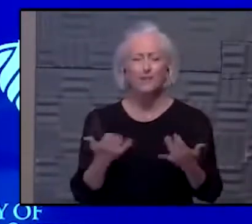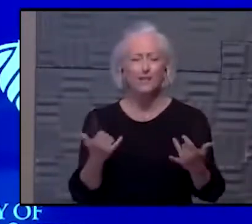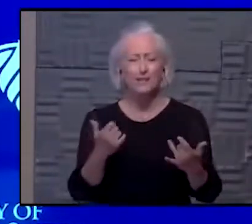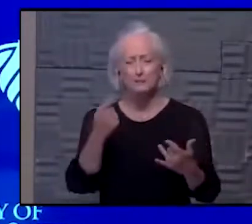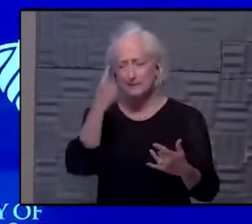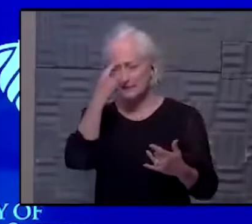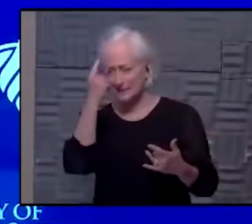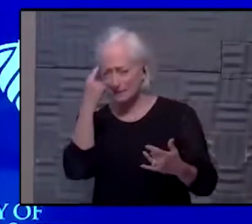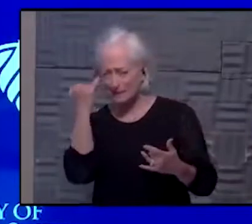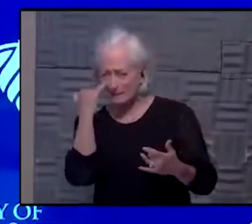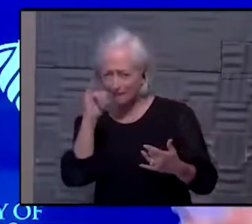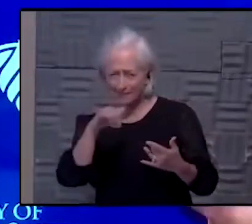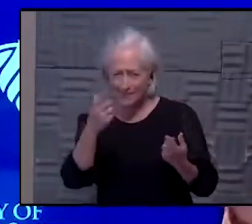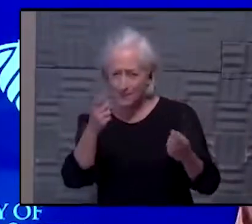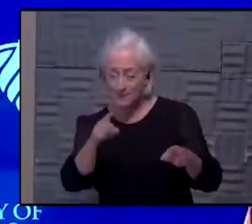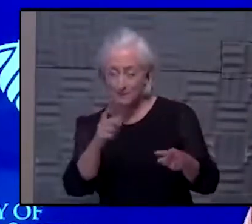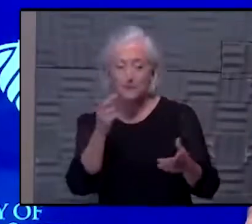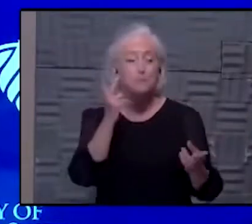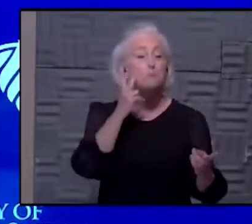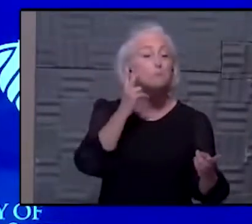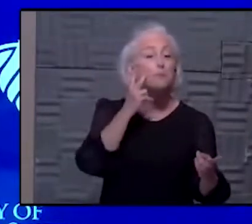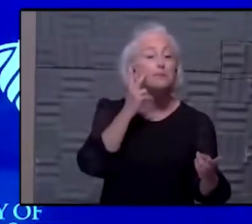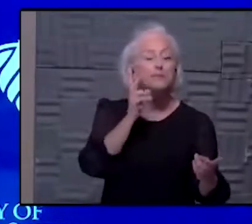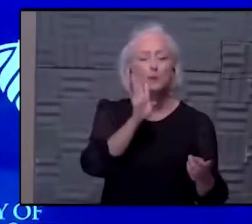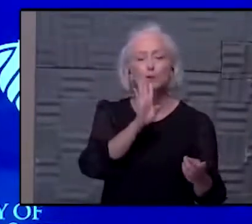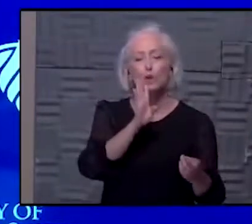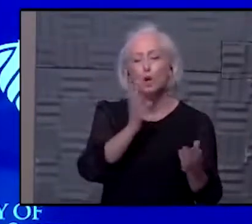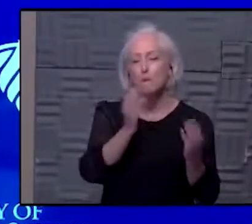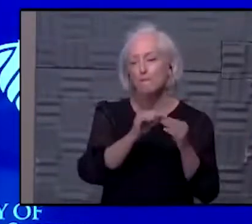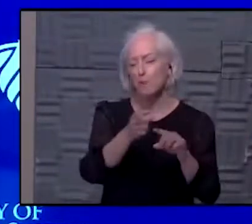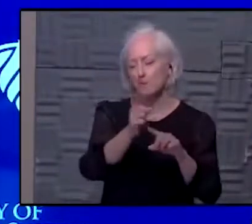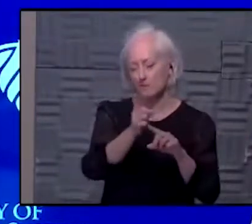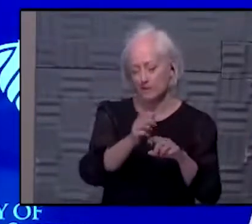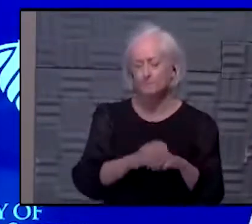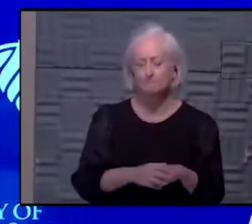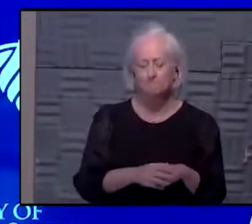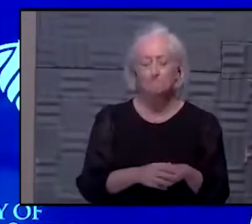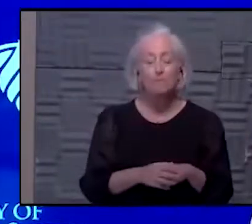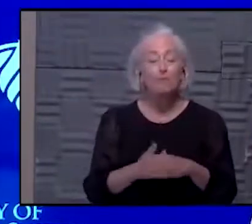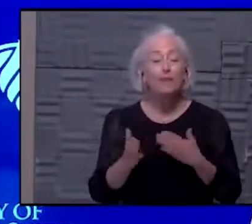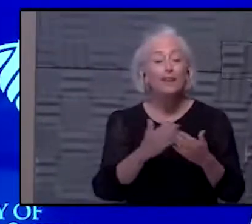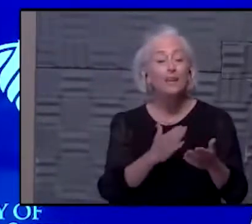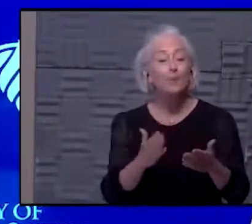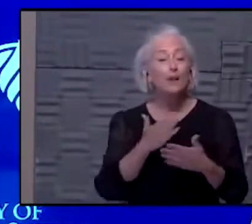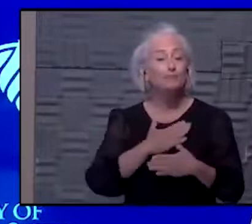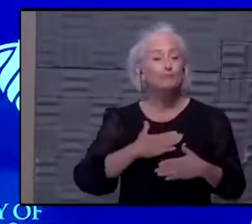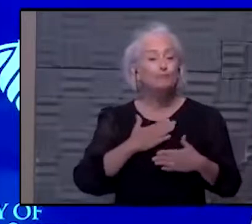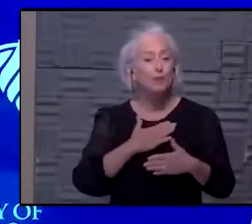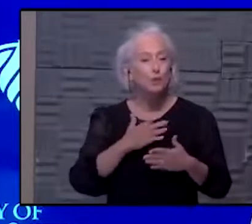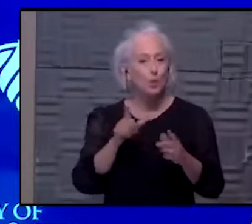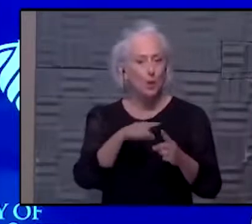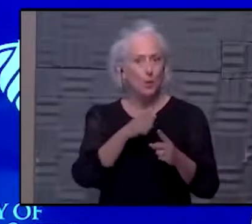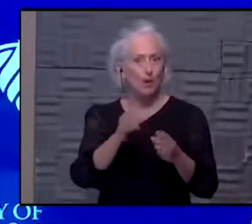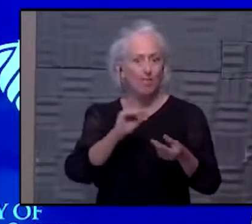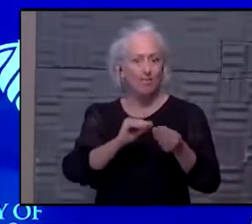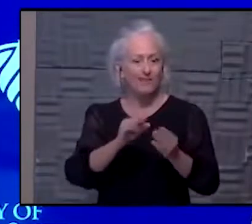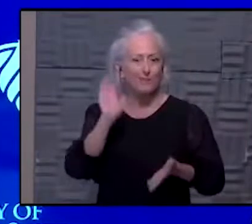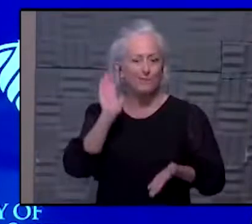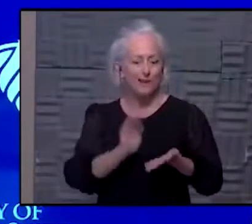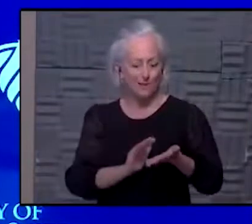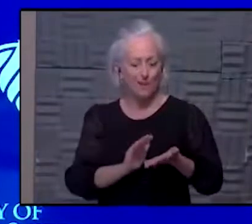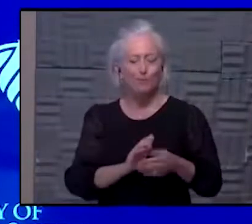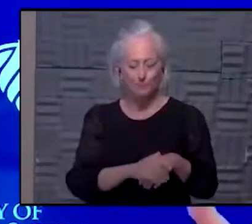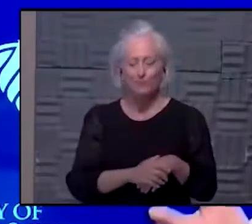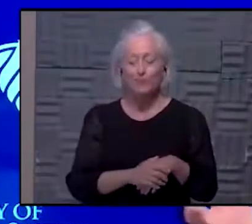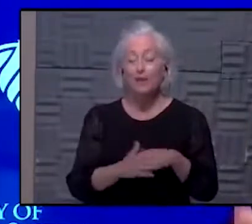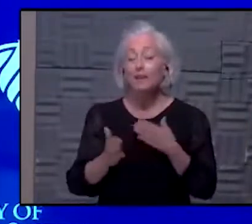that that's what's out there. We'll see here. We'll talk to Dr. Norman to get his take on that. But I like it when the numbers are even lower. Yeah, but